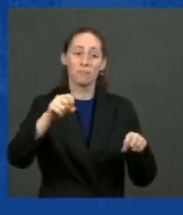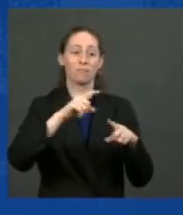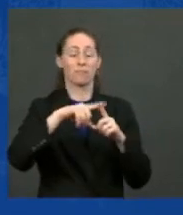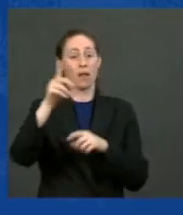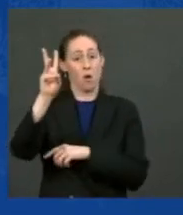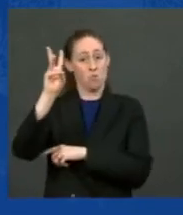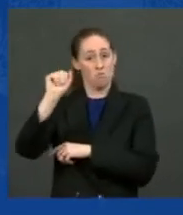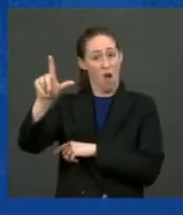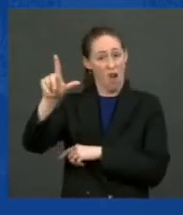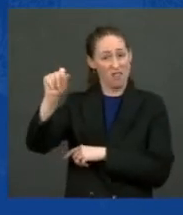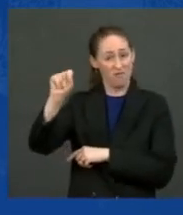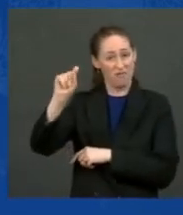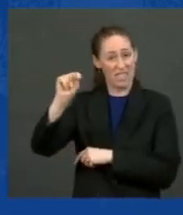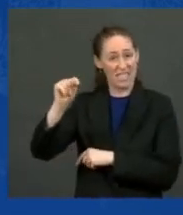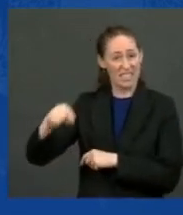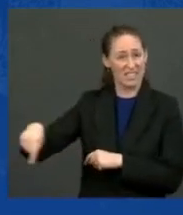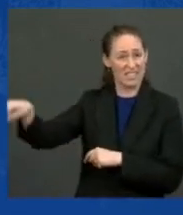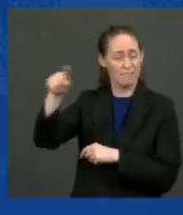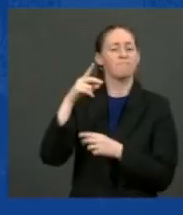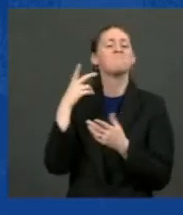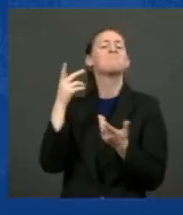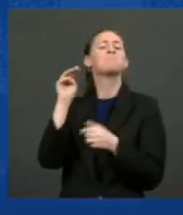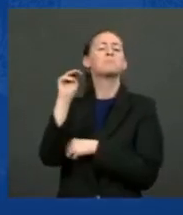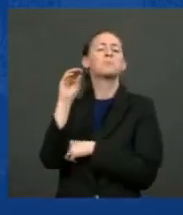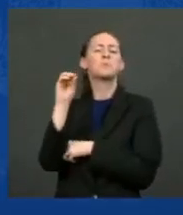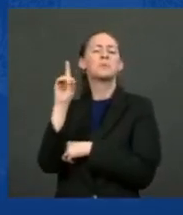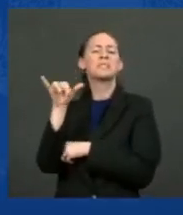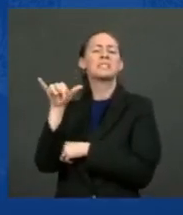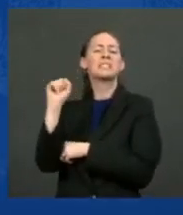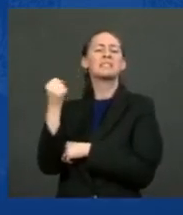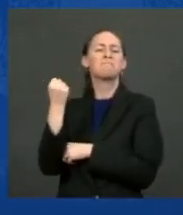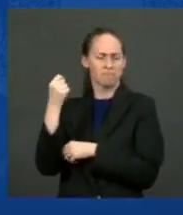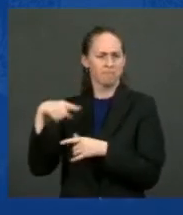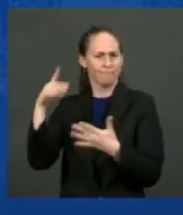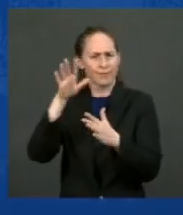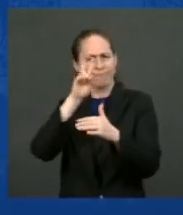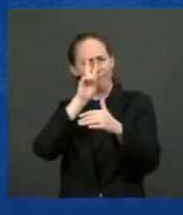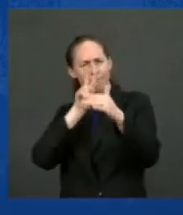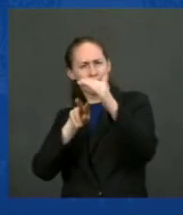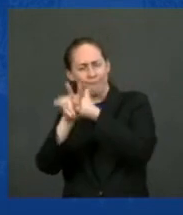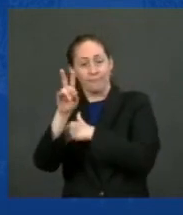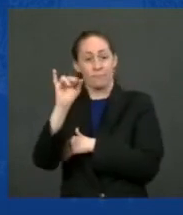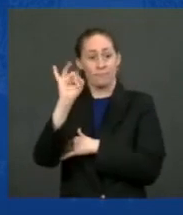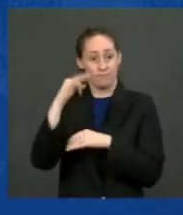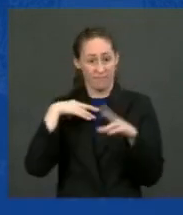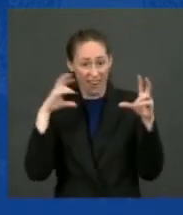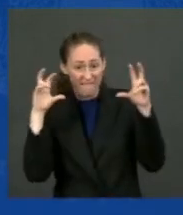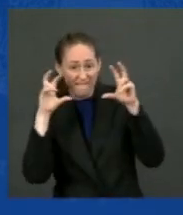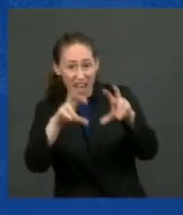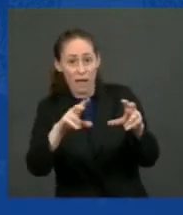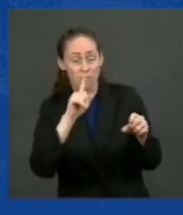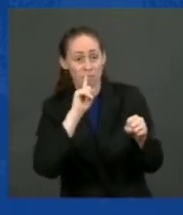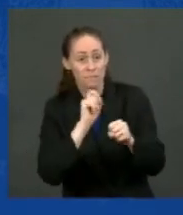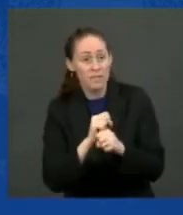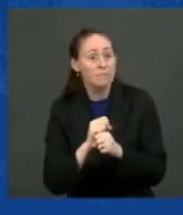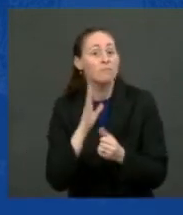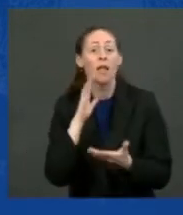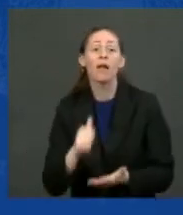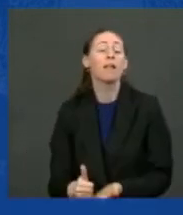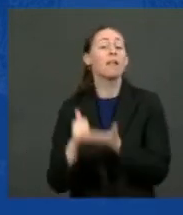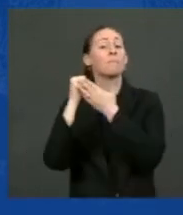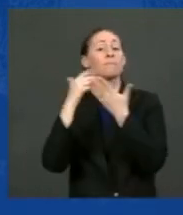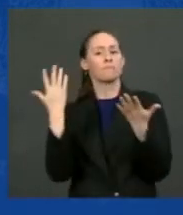like for a household. Right. But there's a big difference here. Bills could help our economy create an additional two